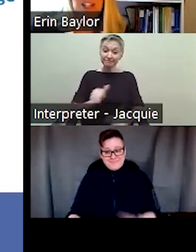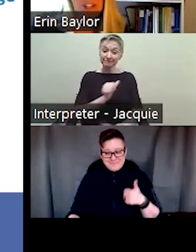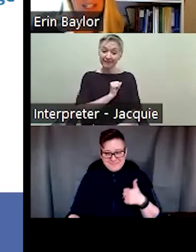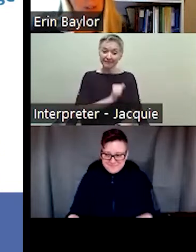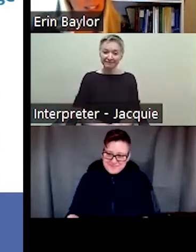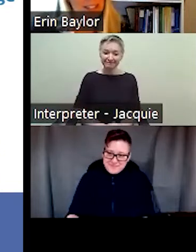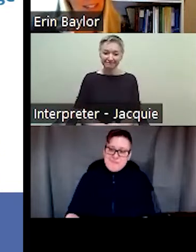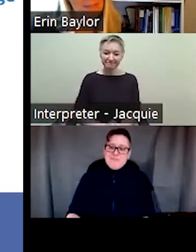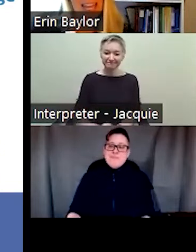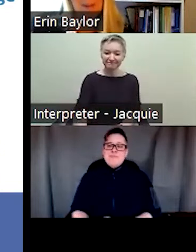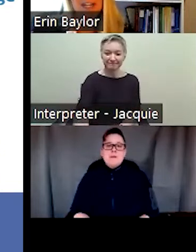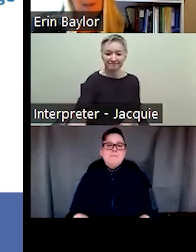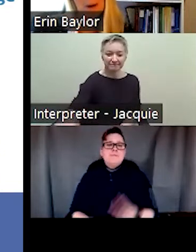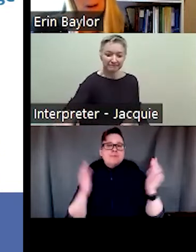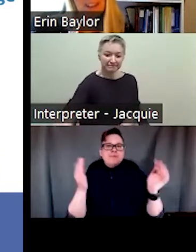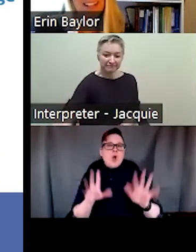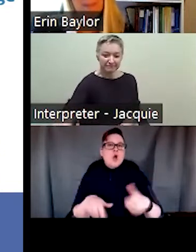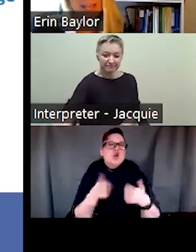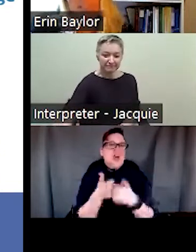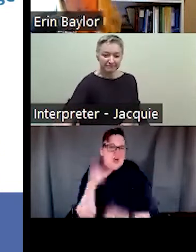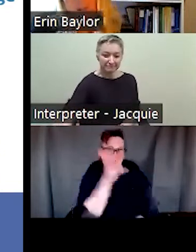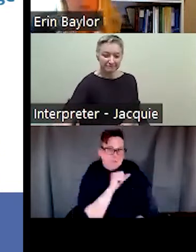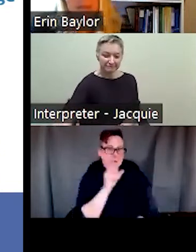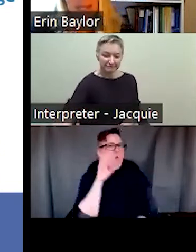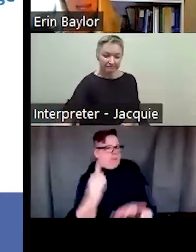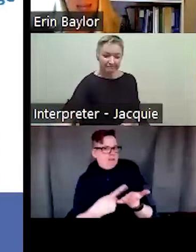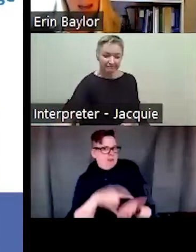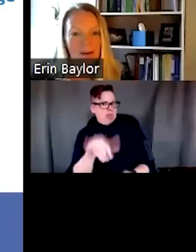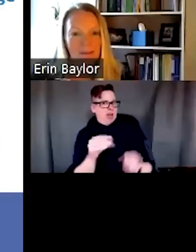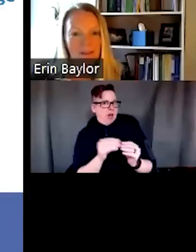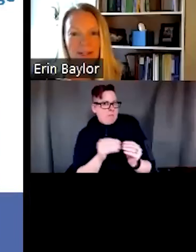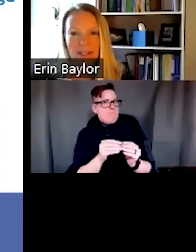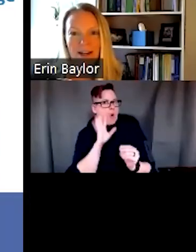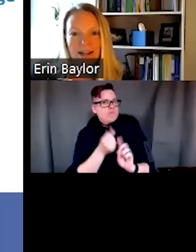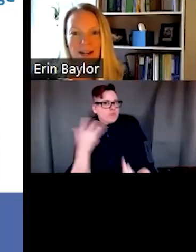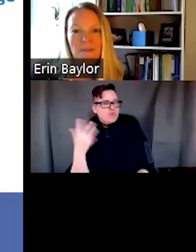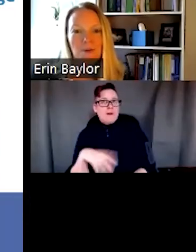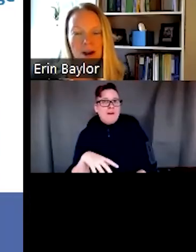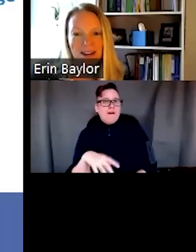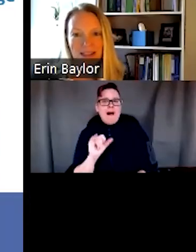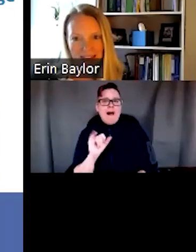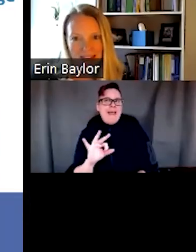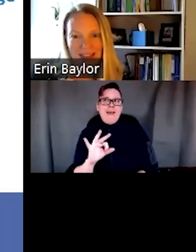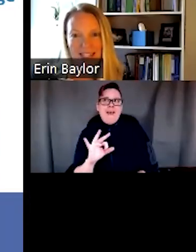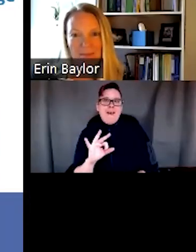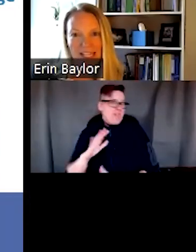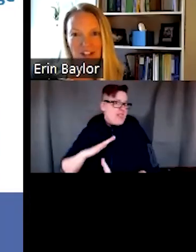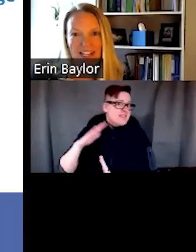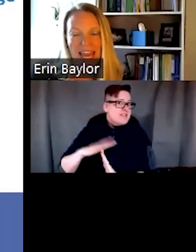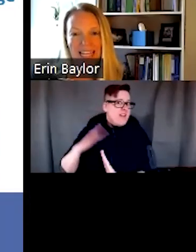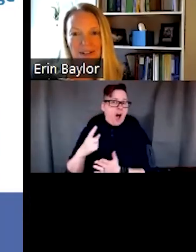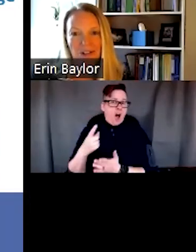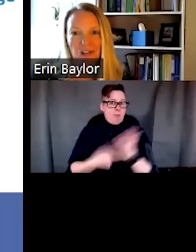Challenge assumptions. And we're going to talk more about this because this was probably, um, if there was a number one thing that the